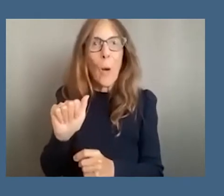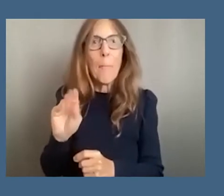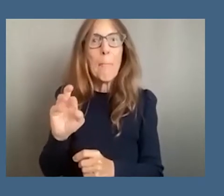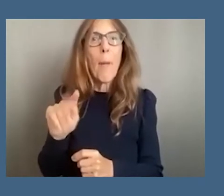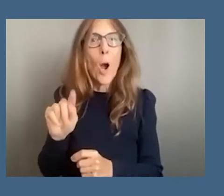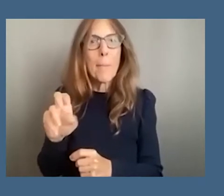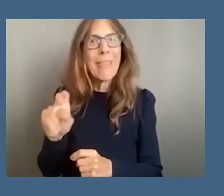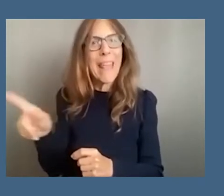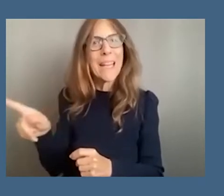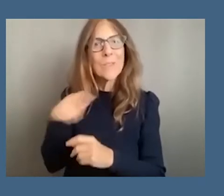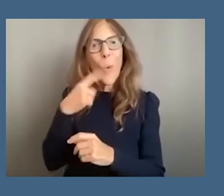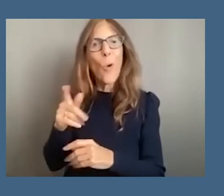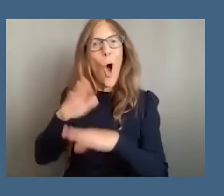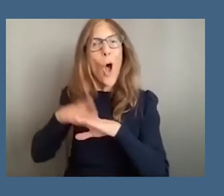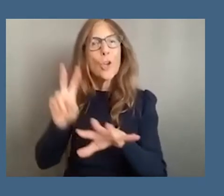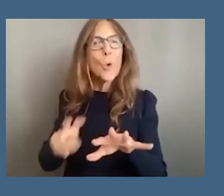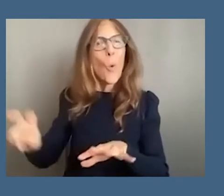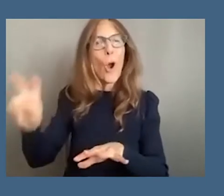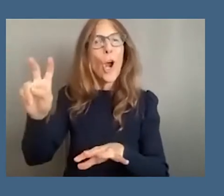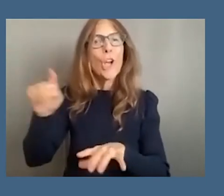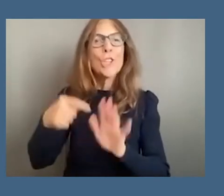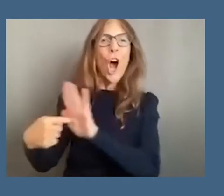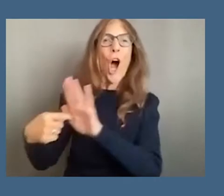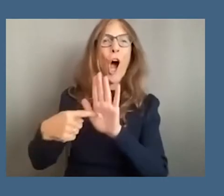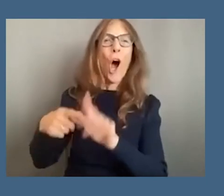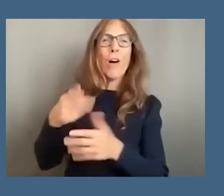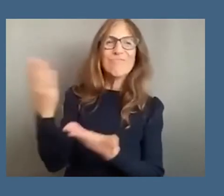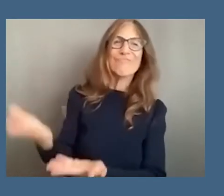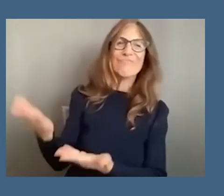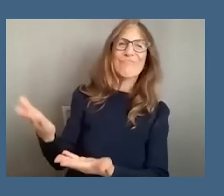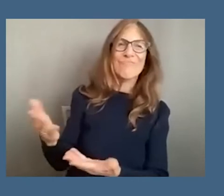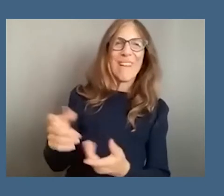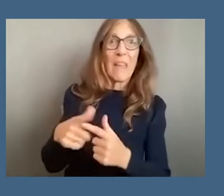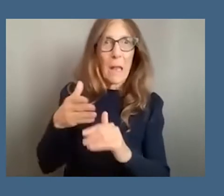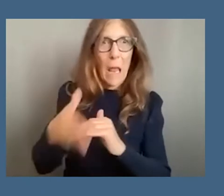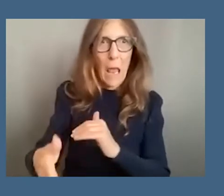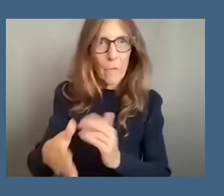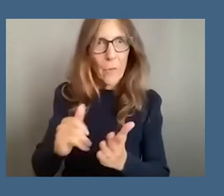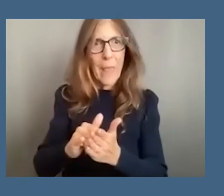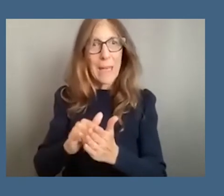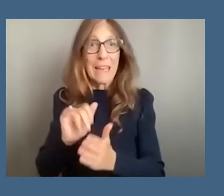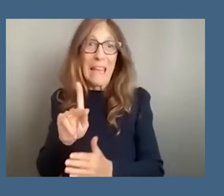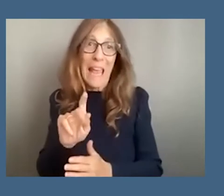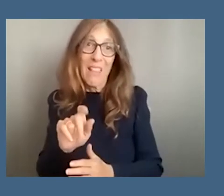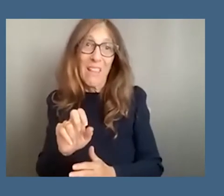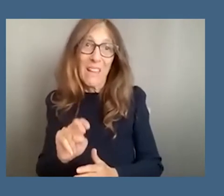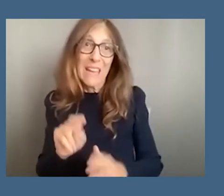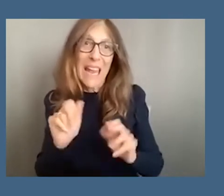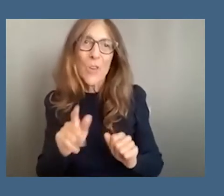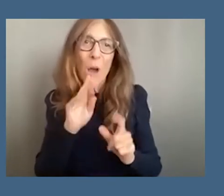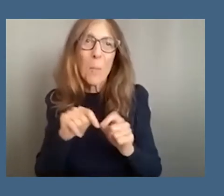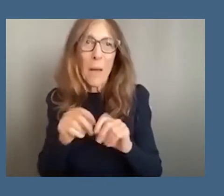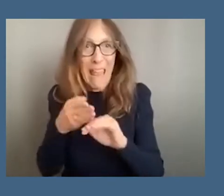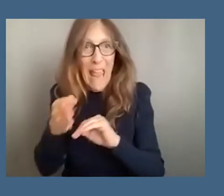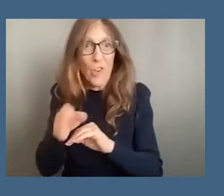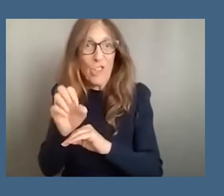tour and then strangely enough after that if you could speak to that specifically kellen the the history of after she's dead